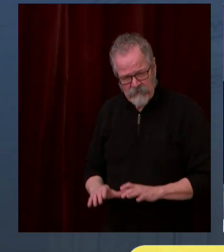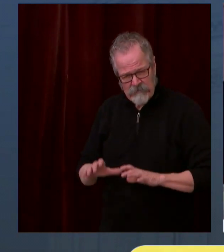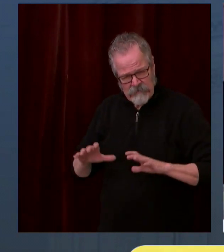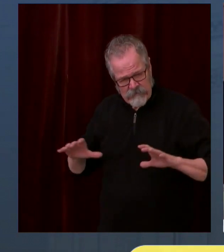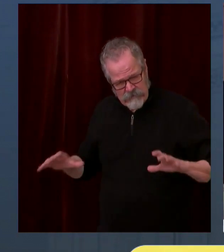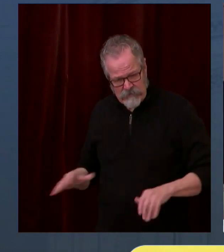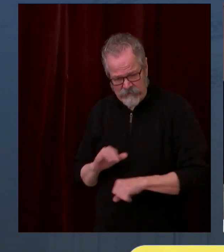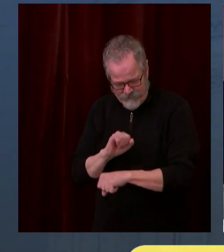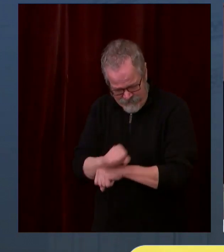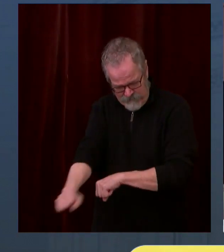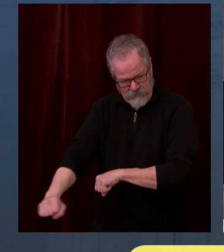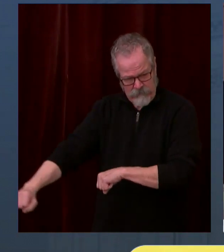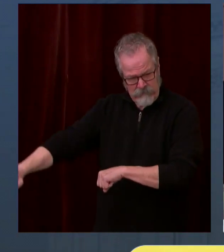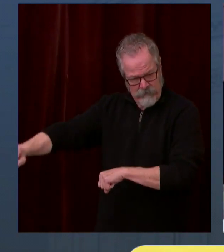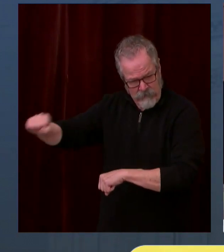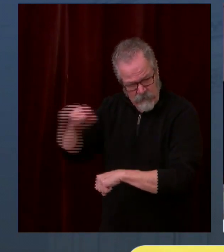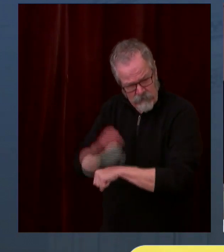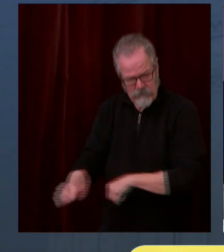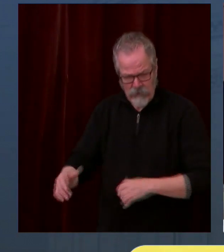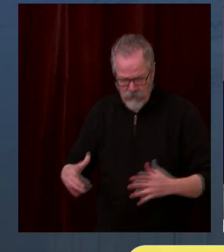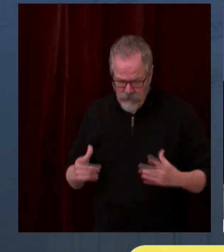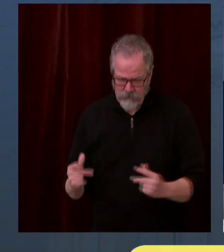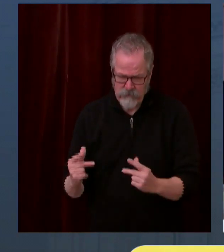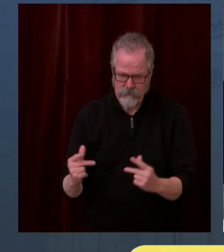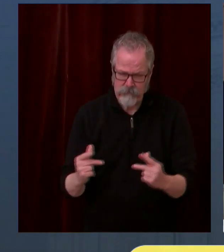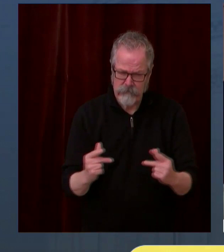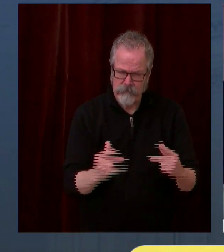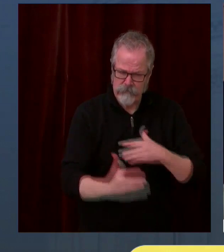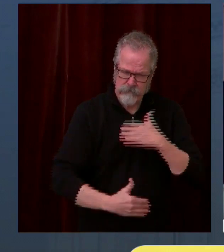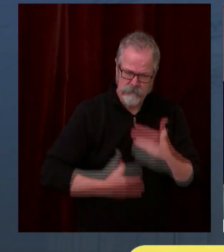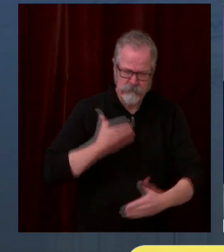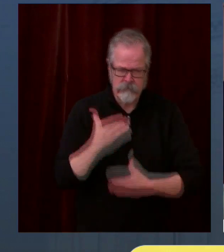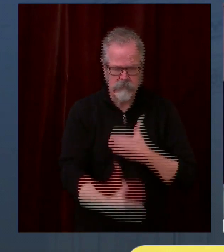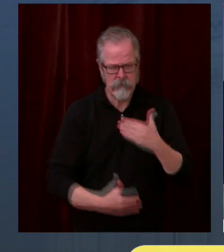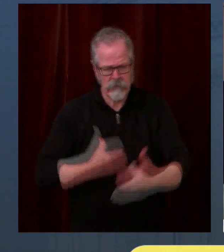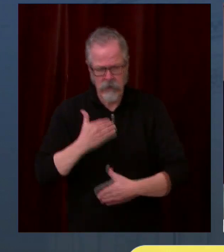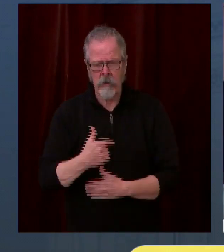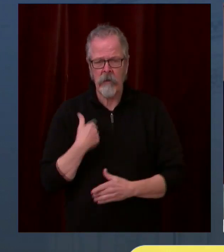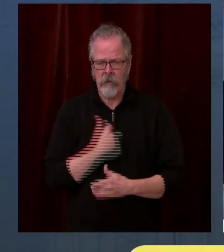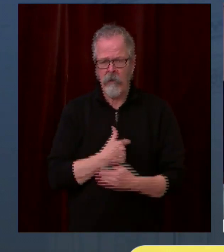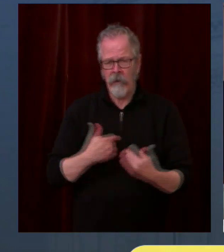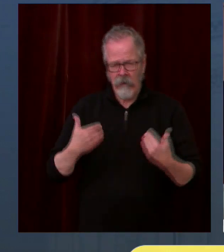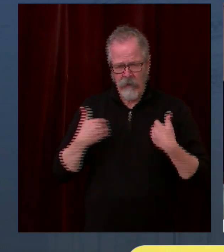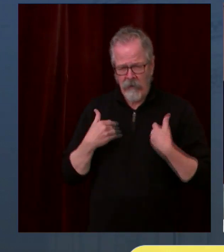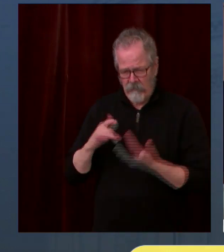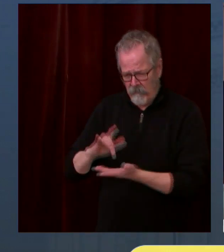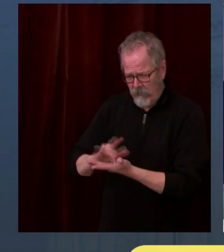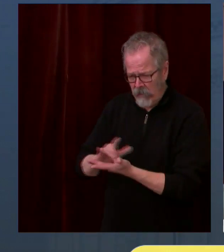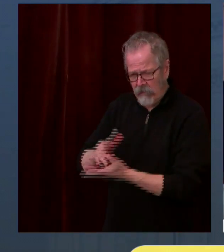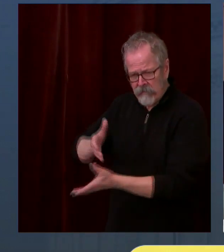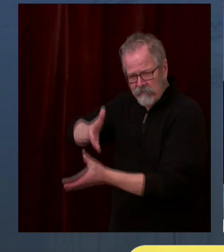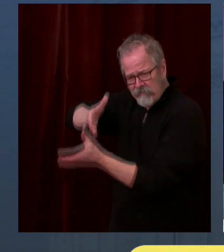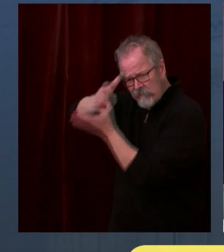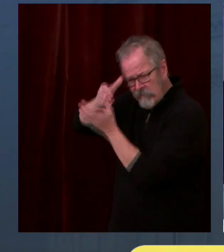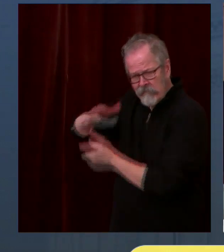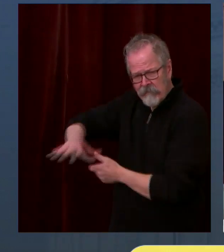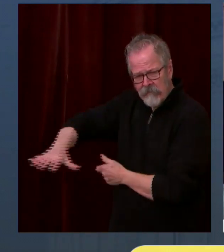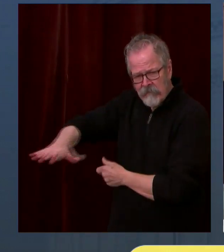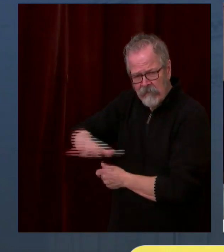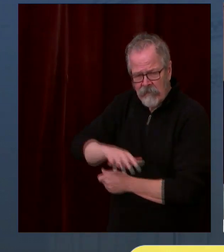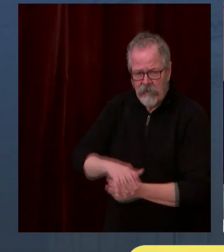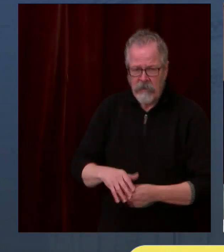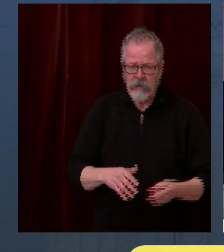scientific, and clinical expertise related specifically to COVID-19. We have